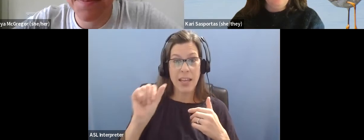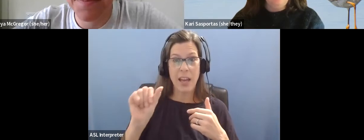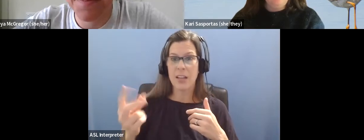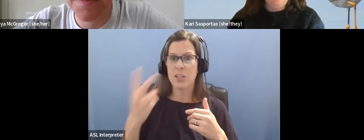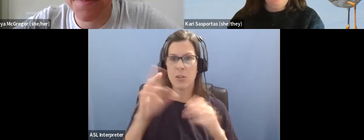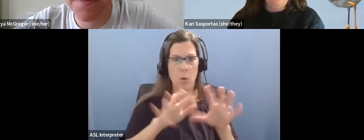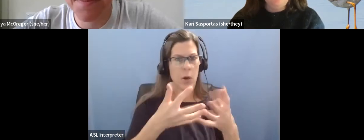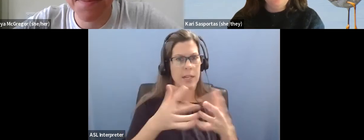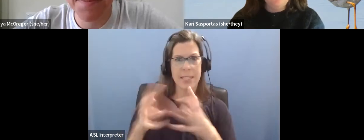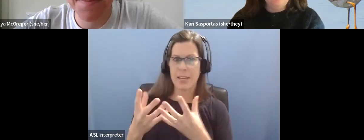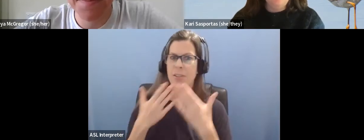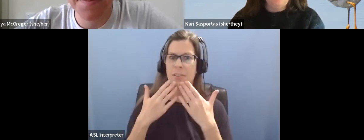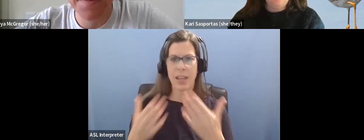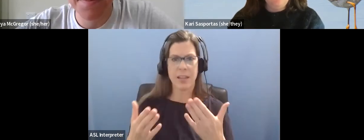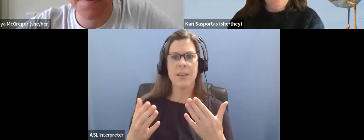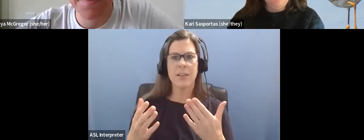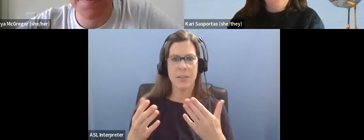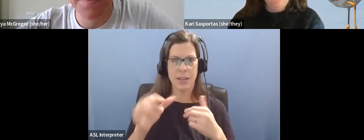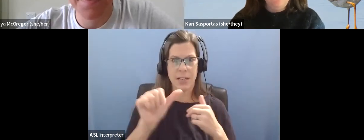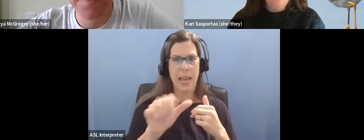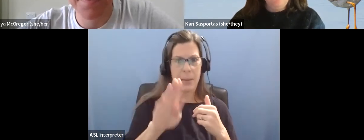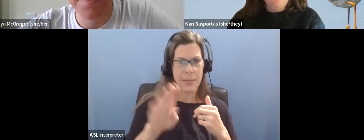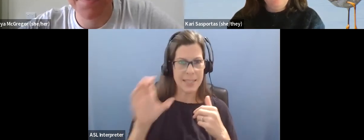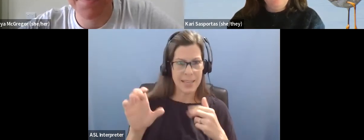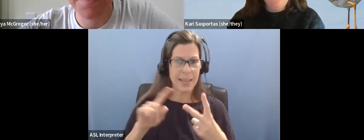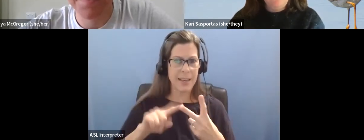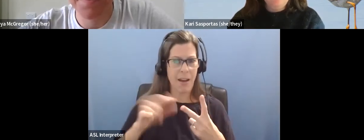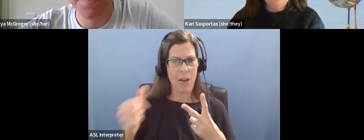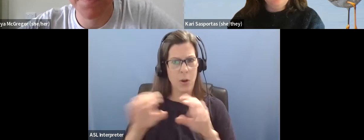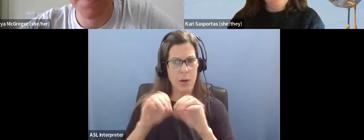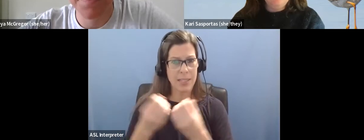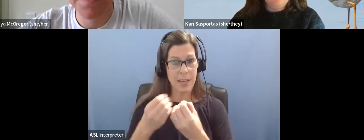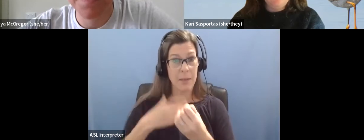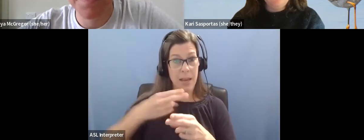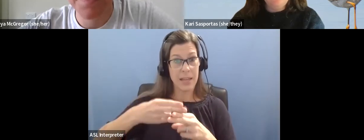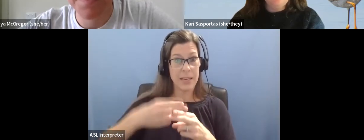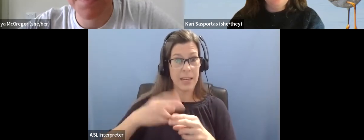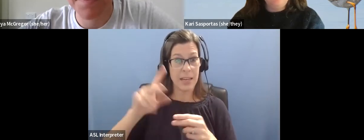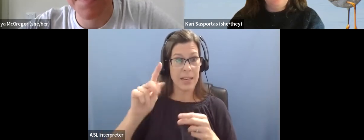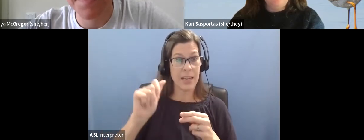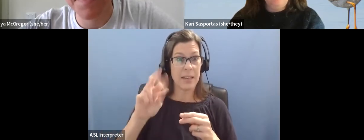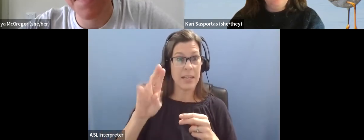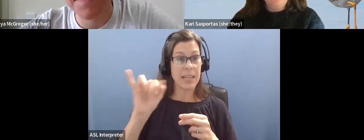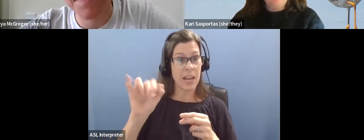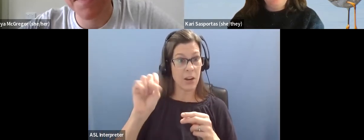me and I wanted to wish everyone a Happy New Year. My name is Kerry Susportis.